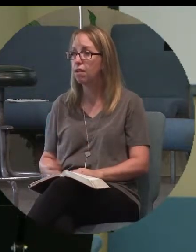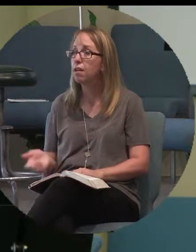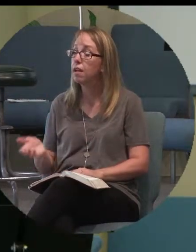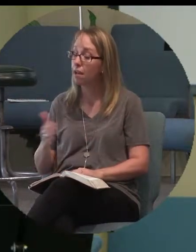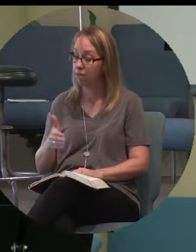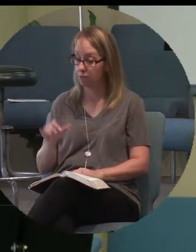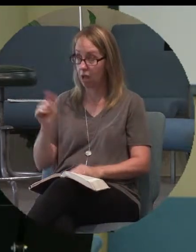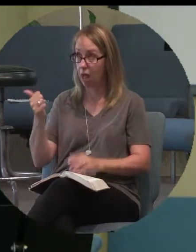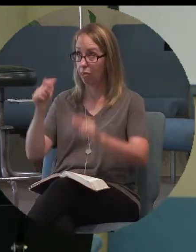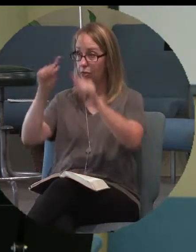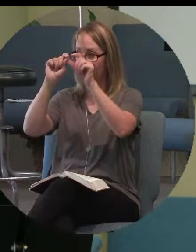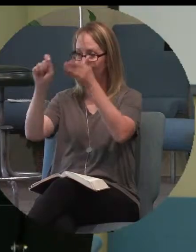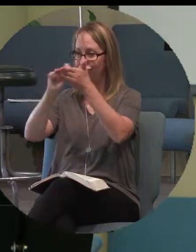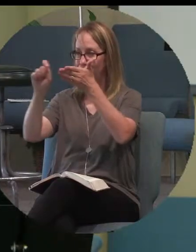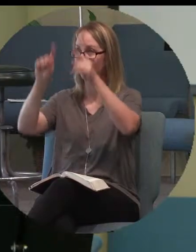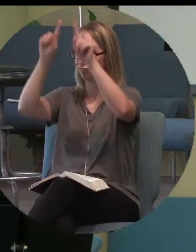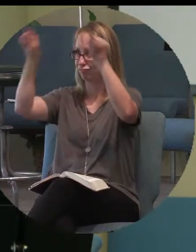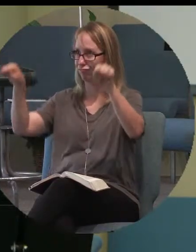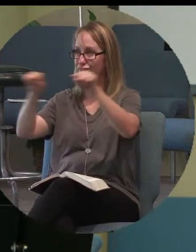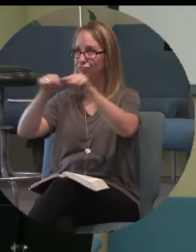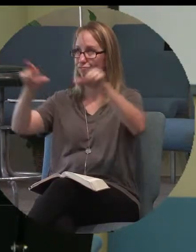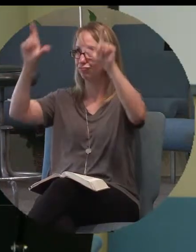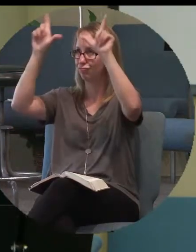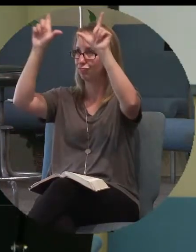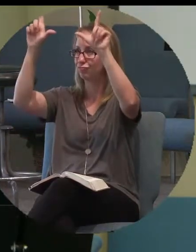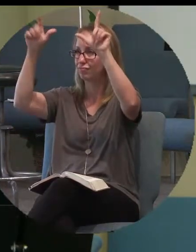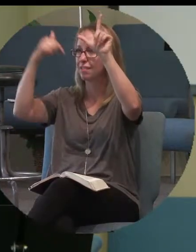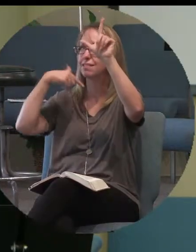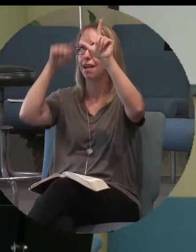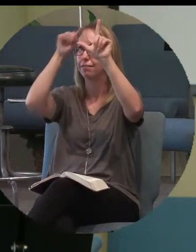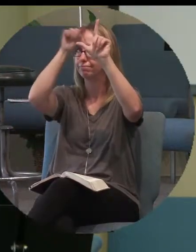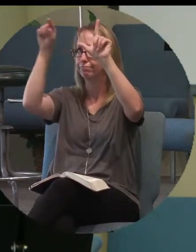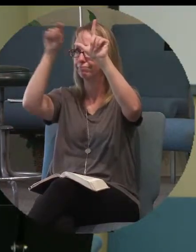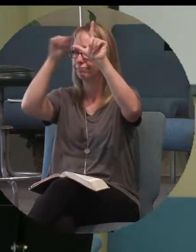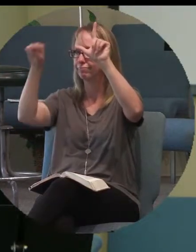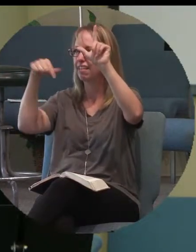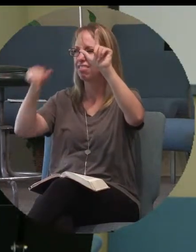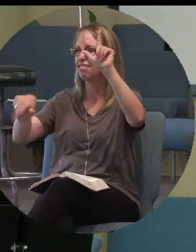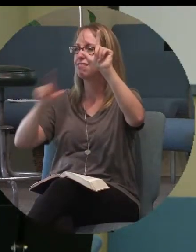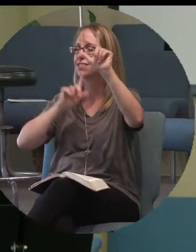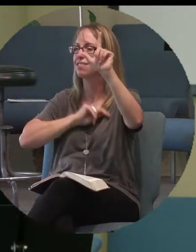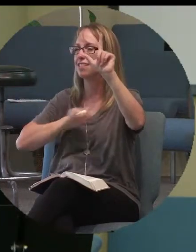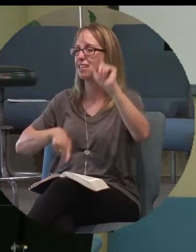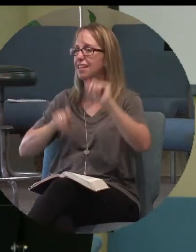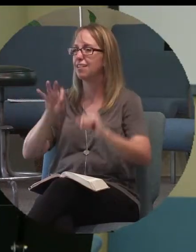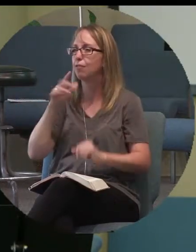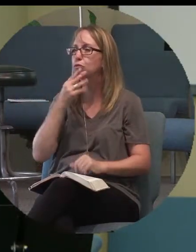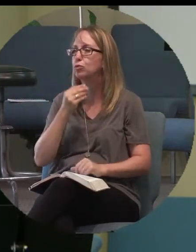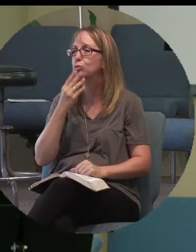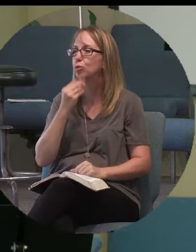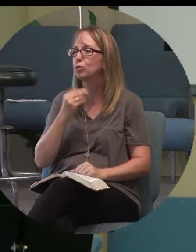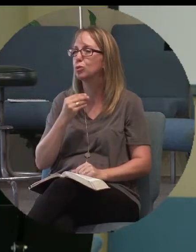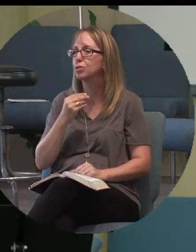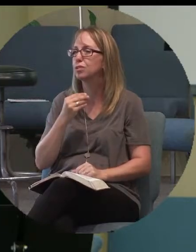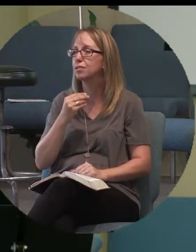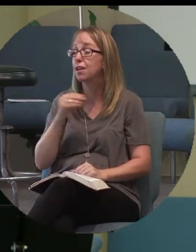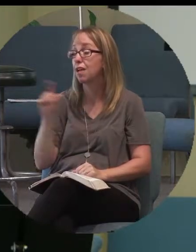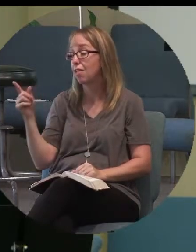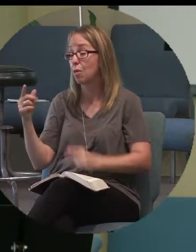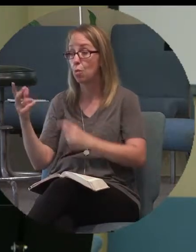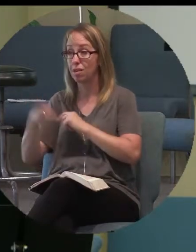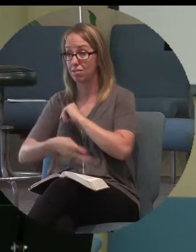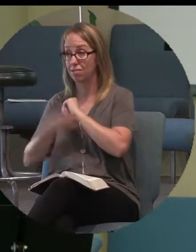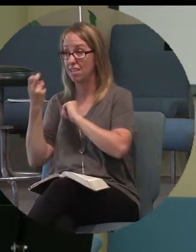also one of them, This is the king of the Jews. One of the criminals who were hanged there